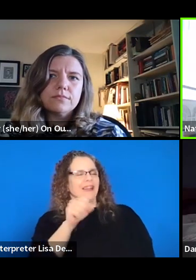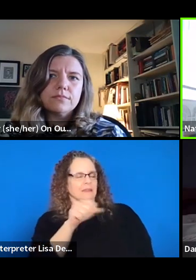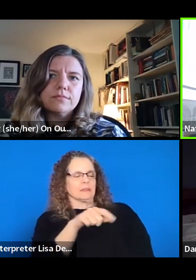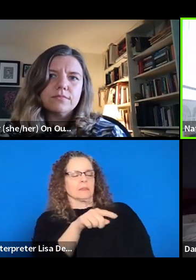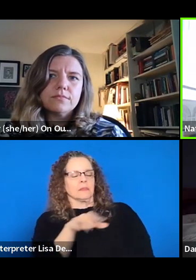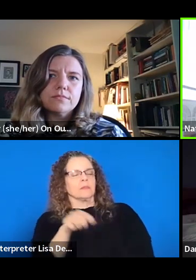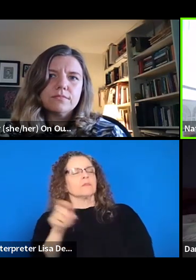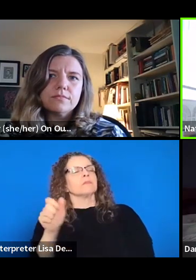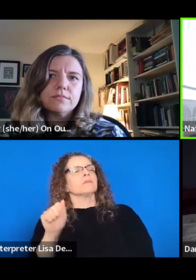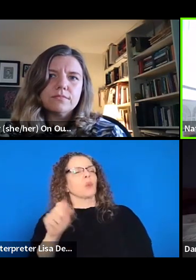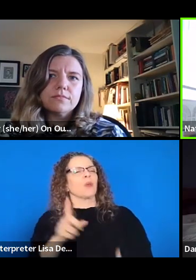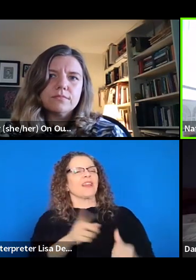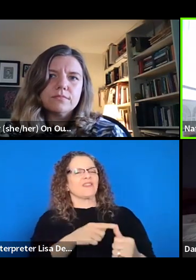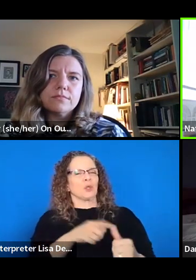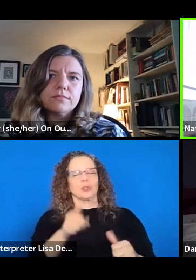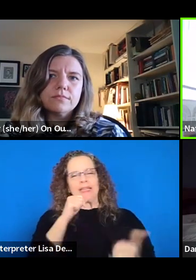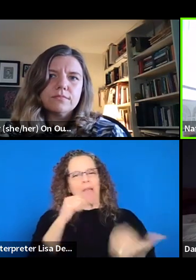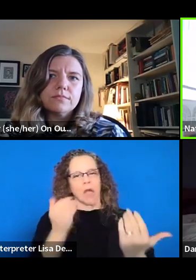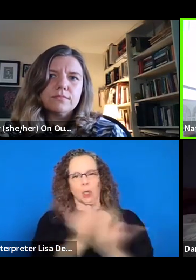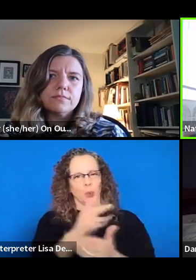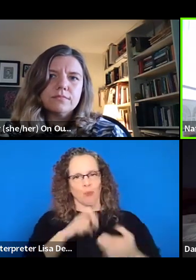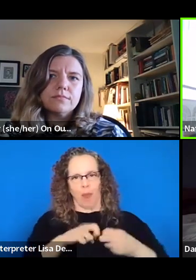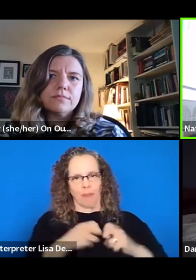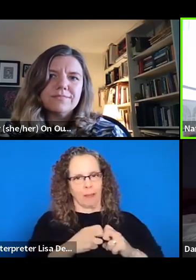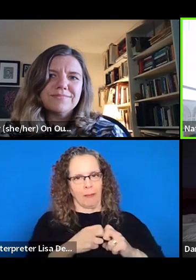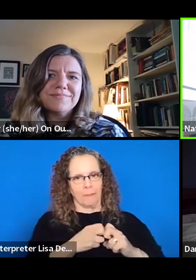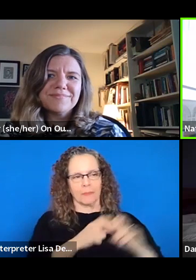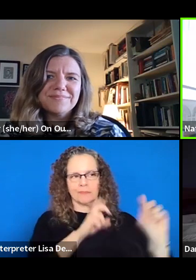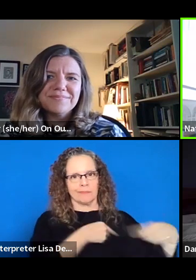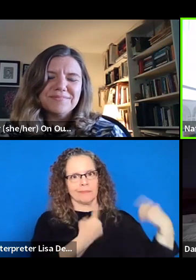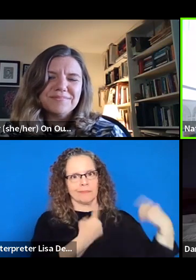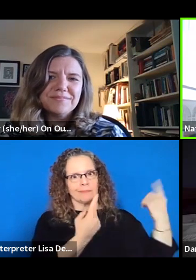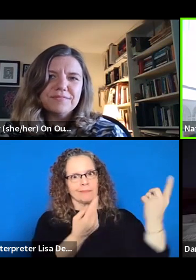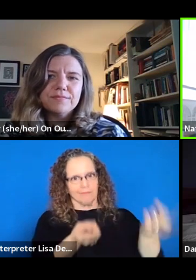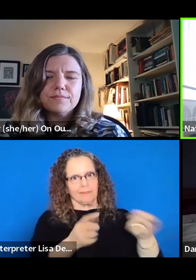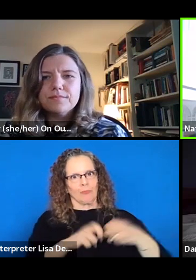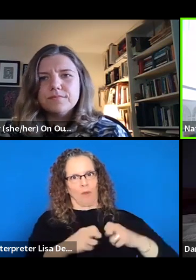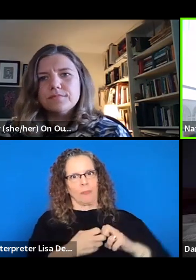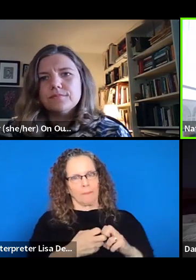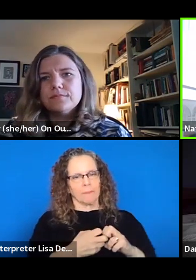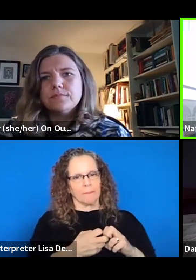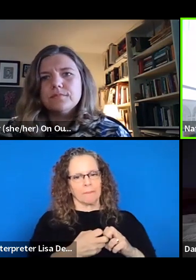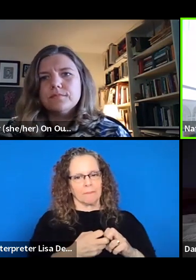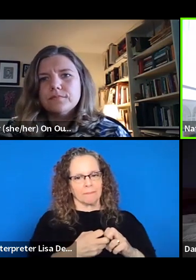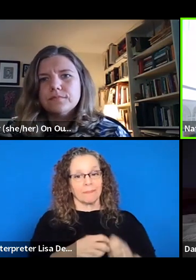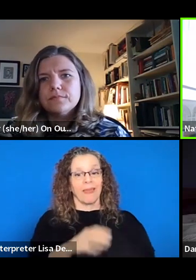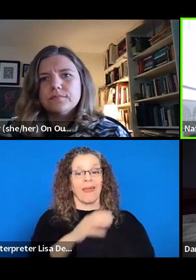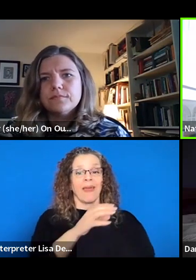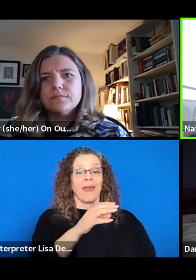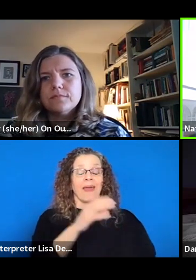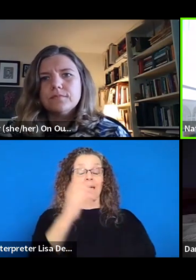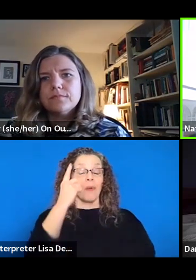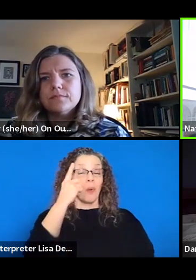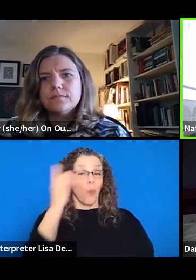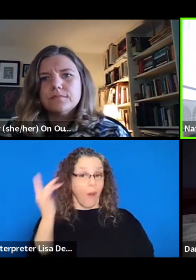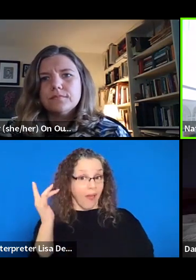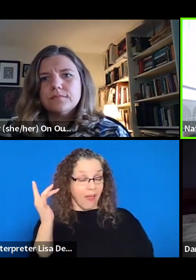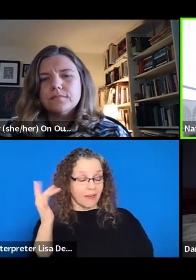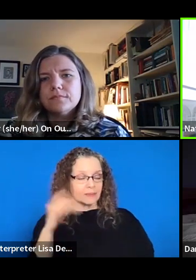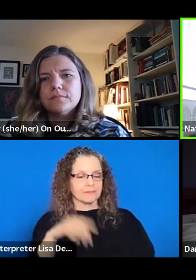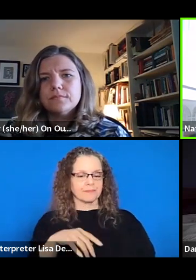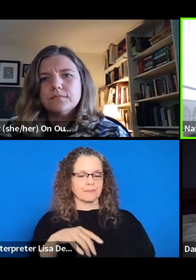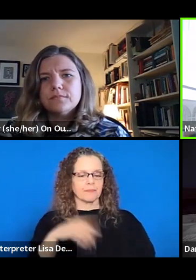you're saying is a long time, it's not a new problem. It is a long time problem. Um, because in part, one of the wild